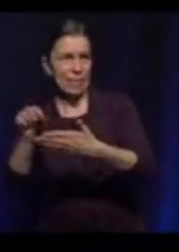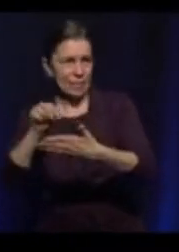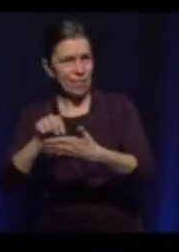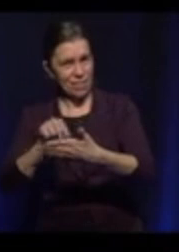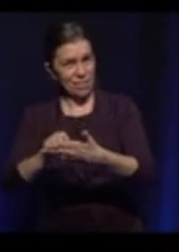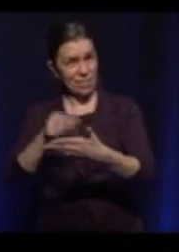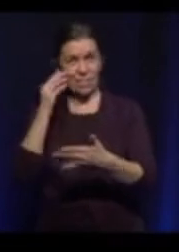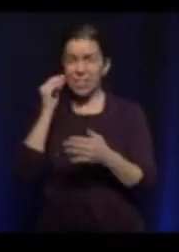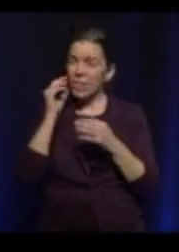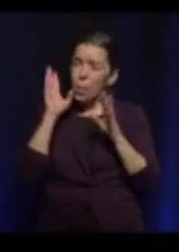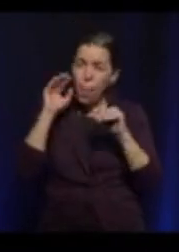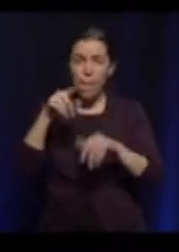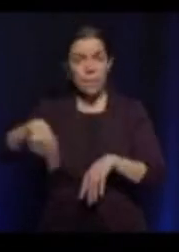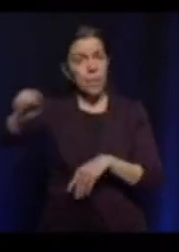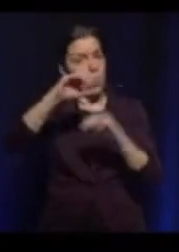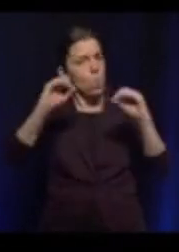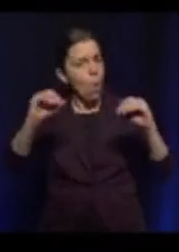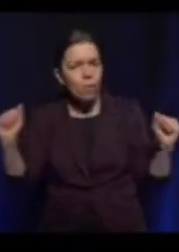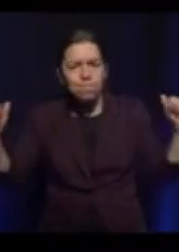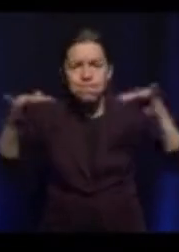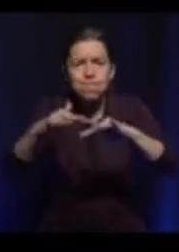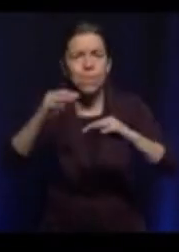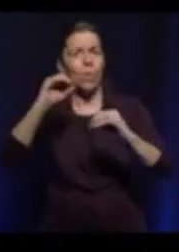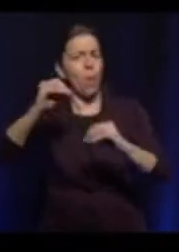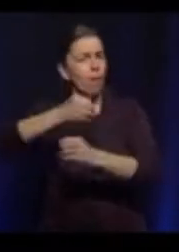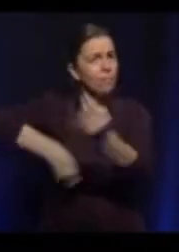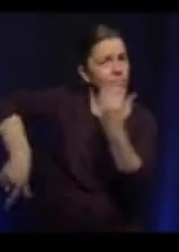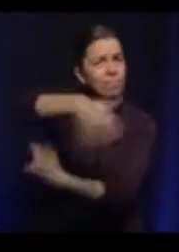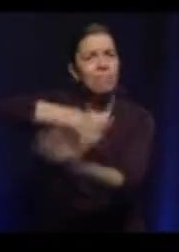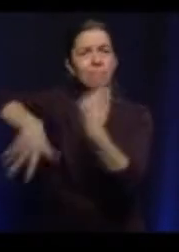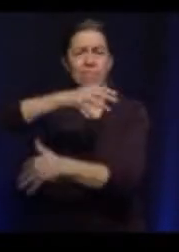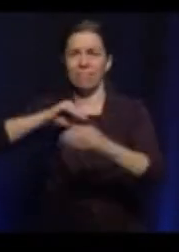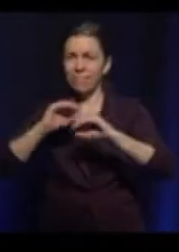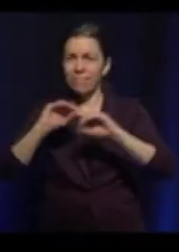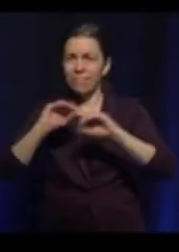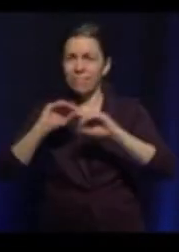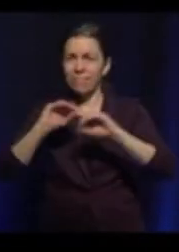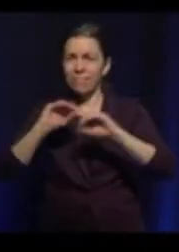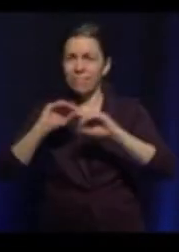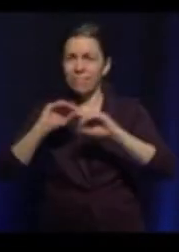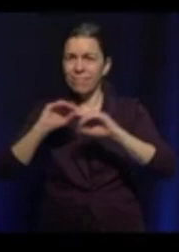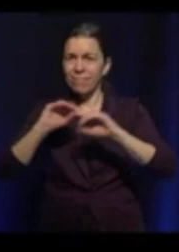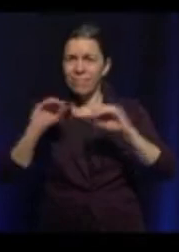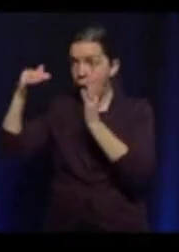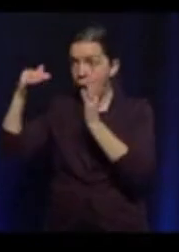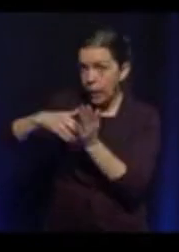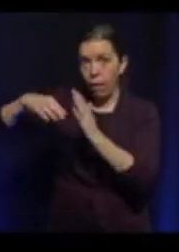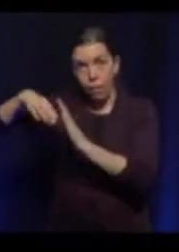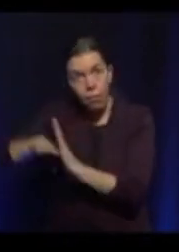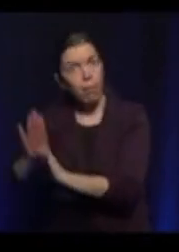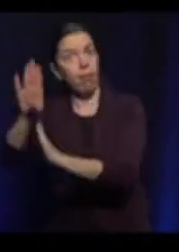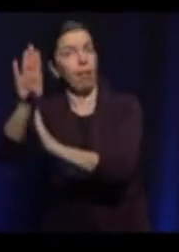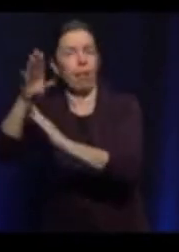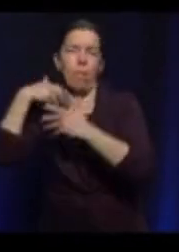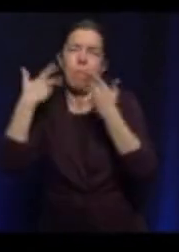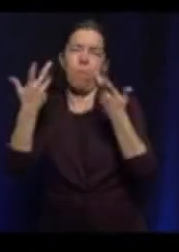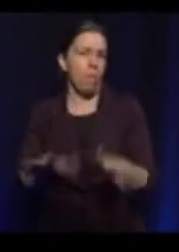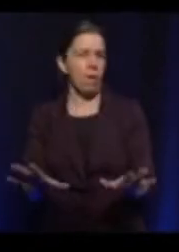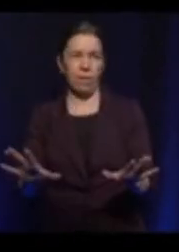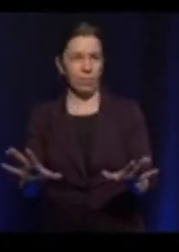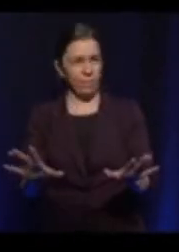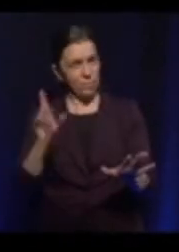weeks, we'll have vaccinated vulnerable people. We must continue our efforts until then.